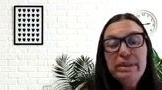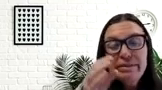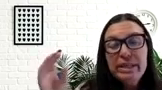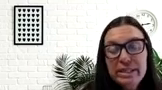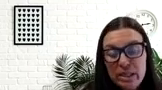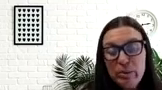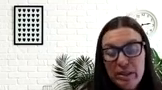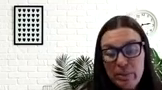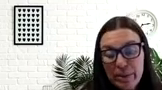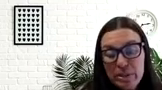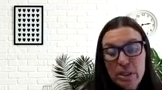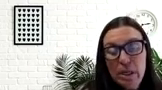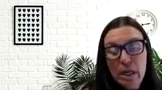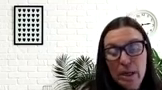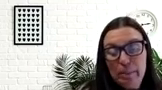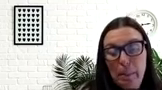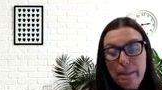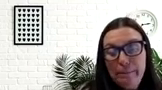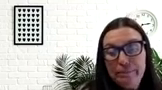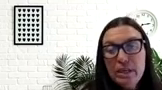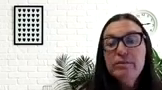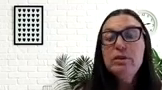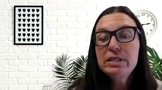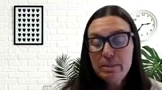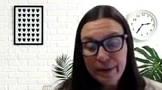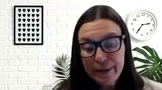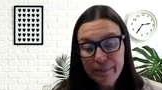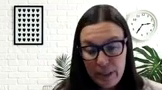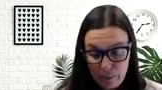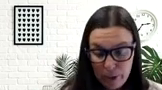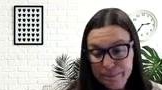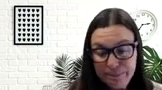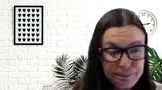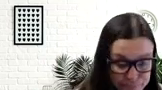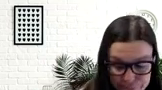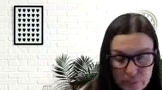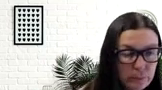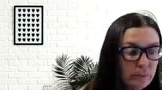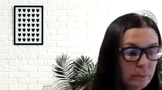it's my belief that to separate them out confuses the matter even more.